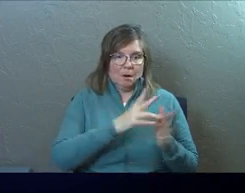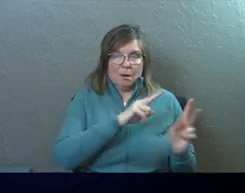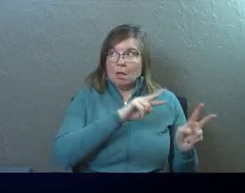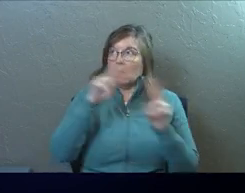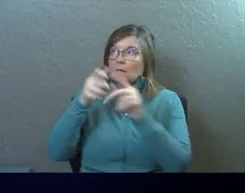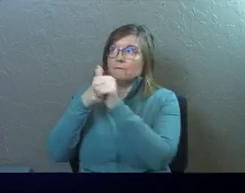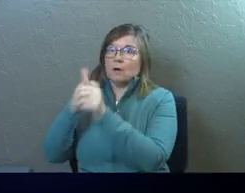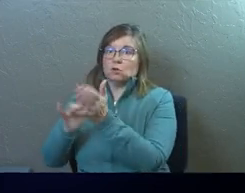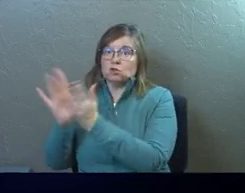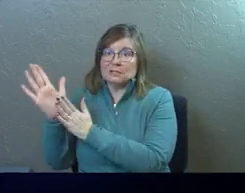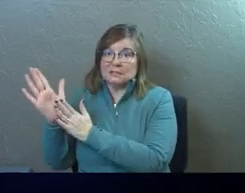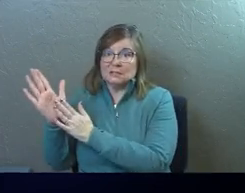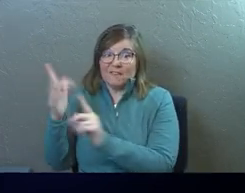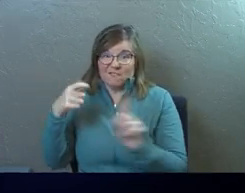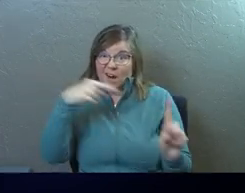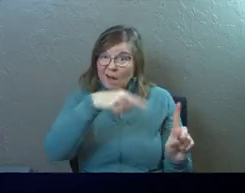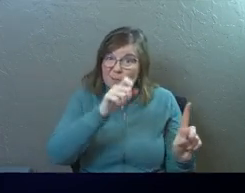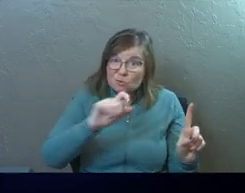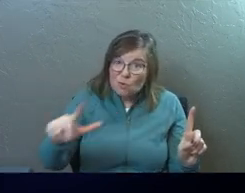that they try to kill him.